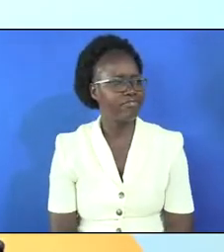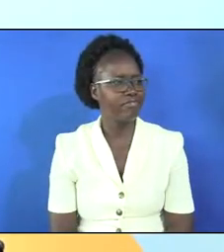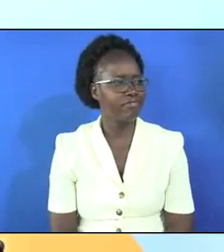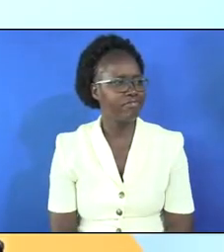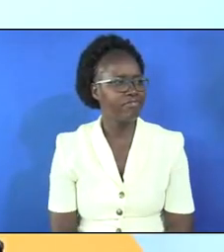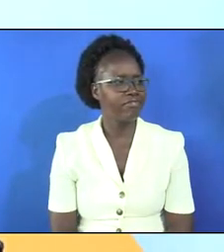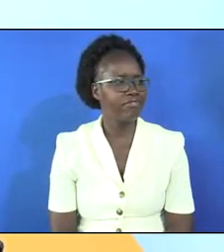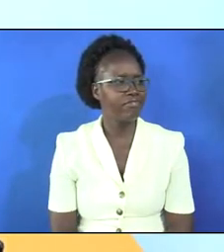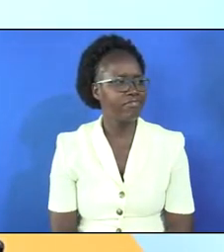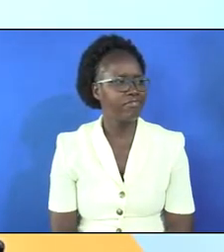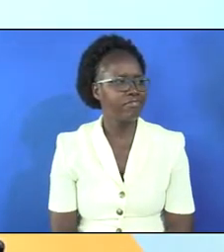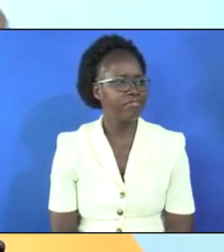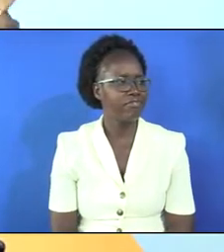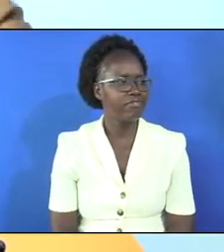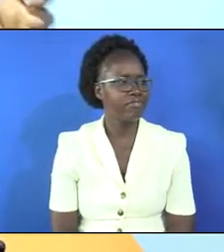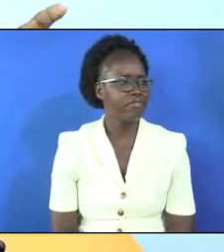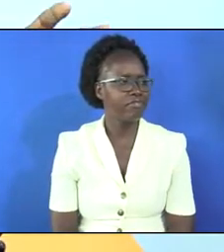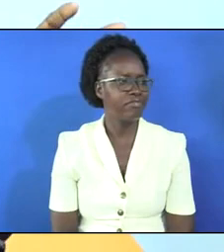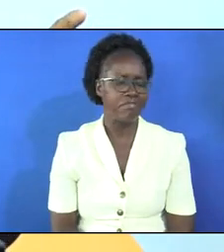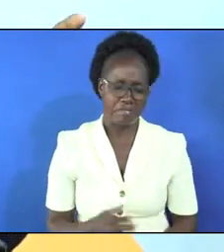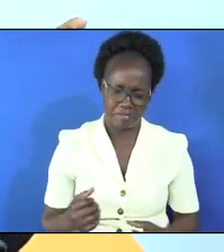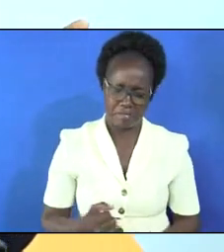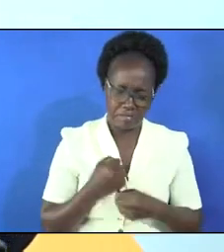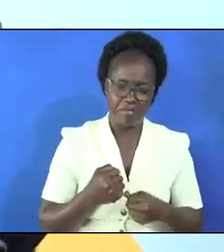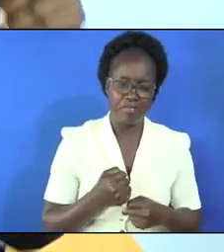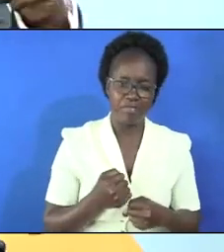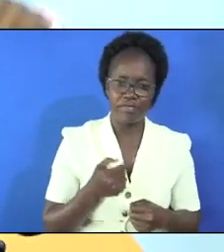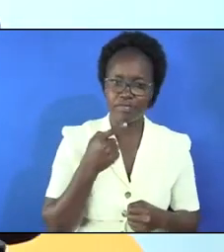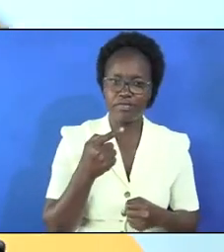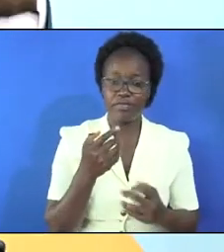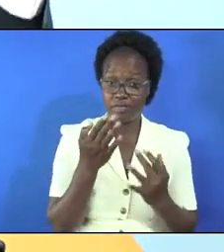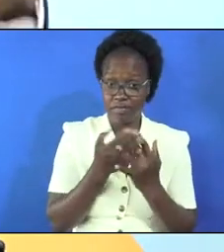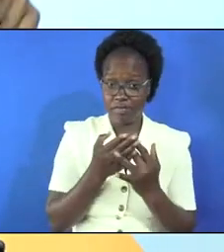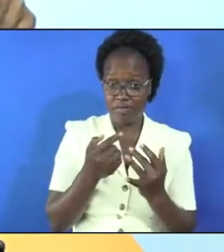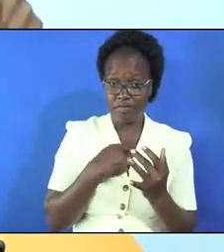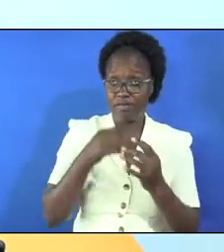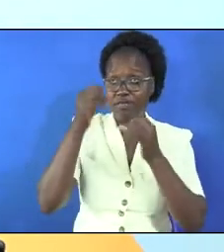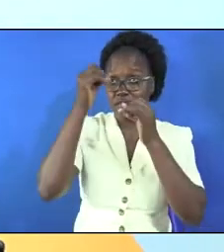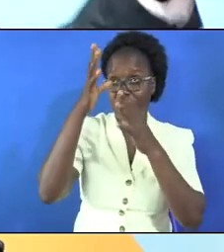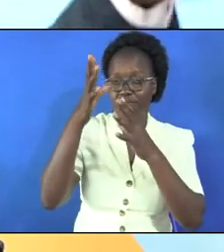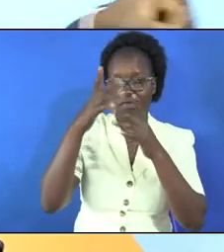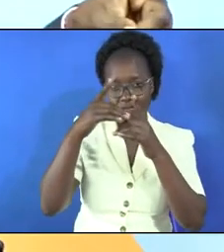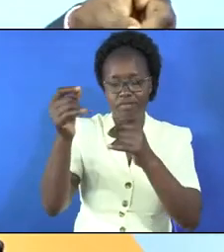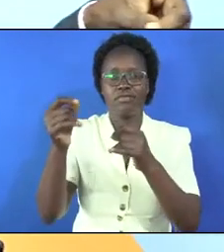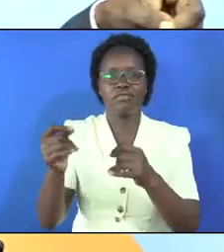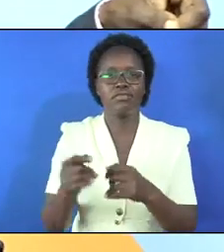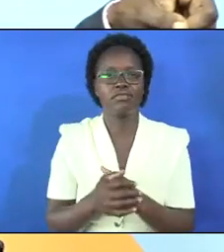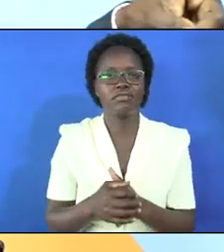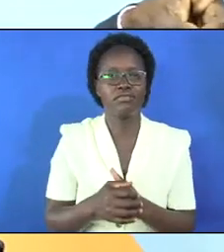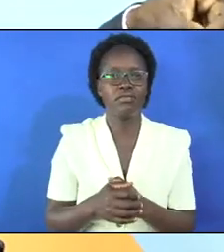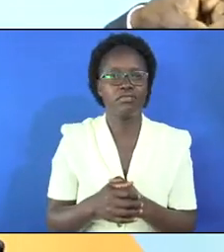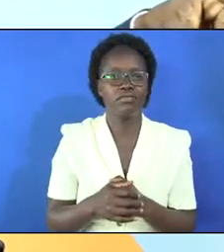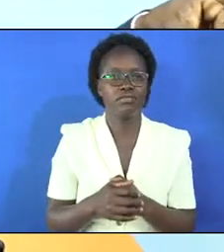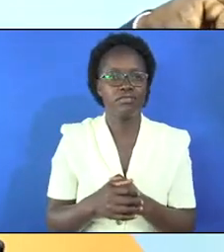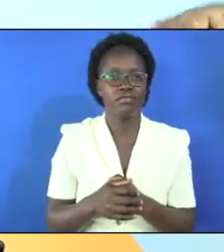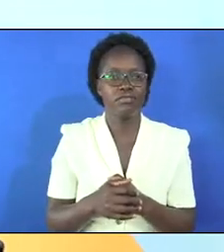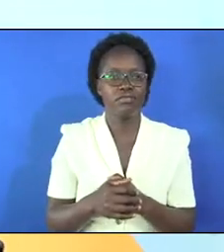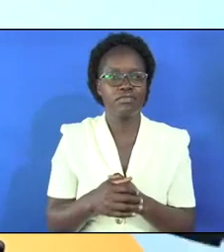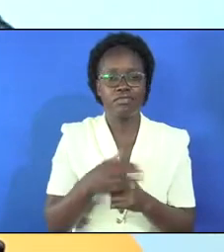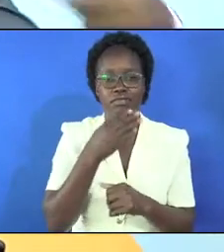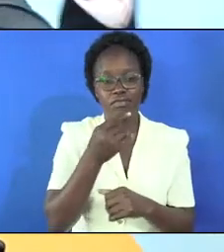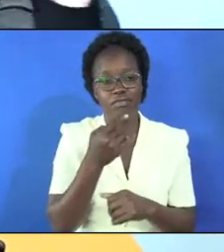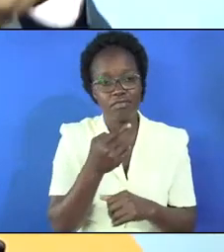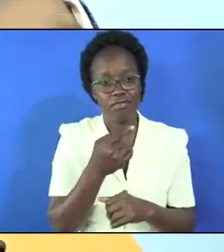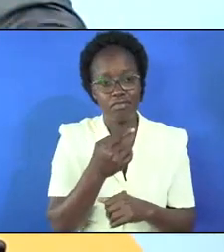and so she got that courage and said between me and god i will go and the man